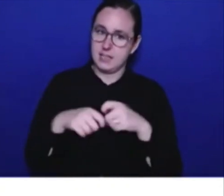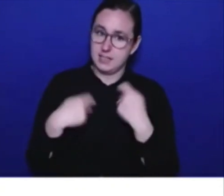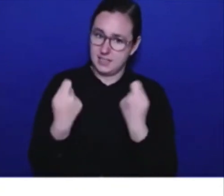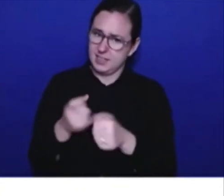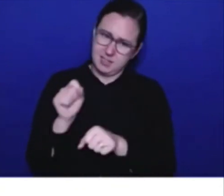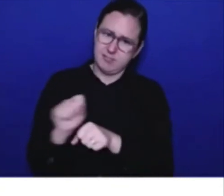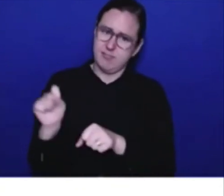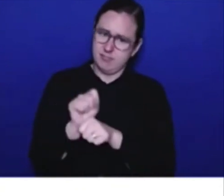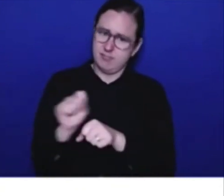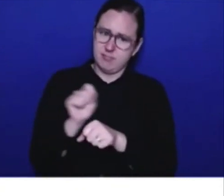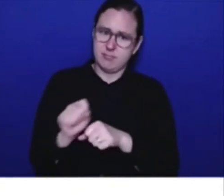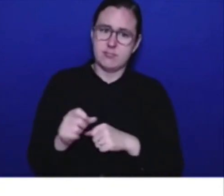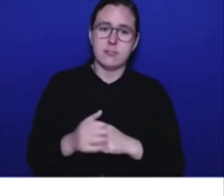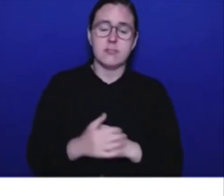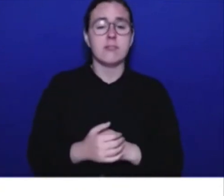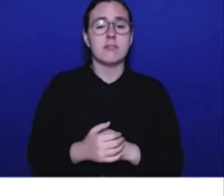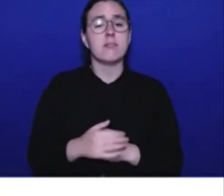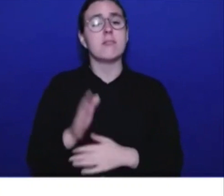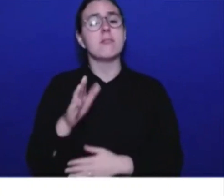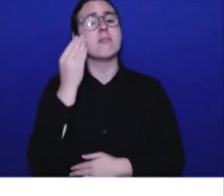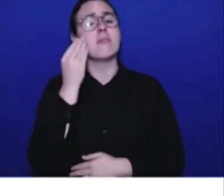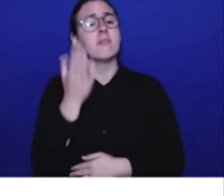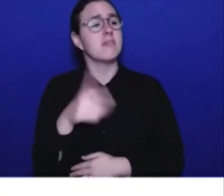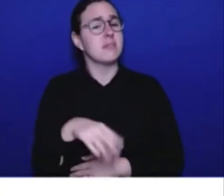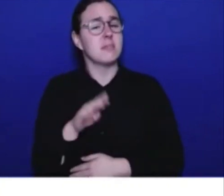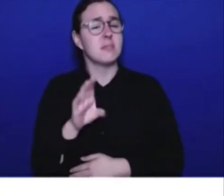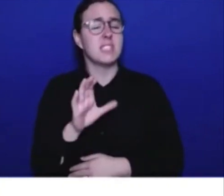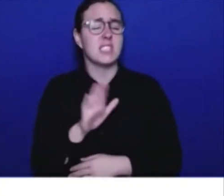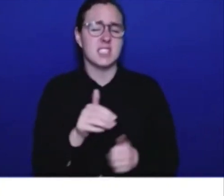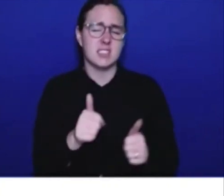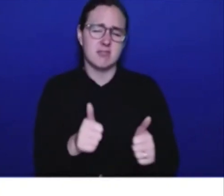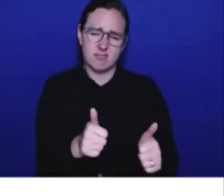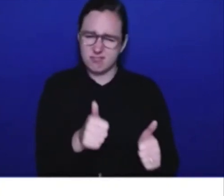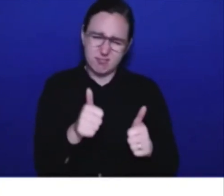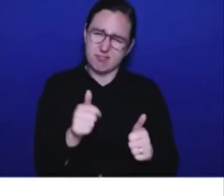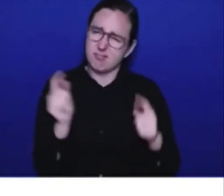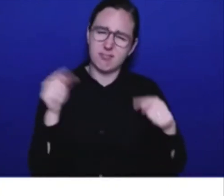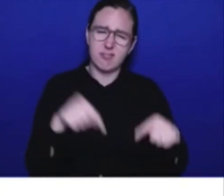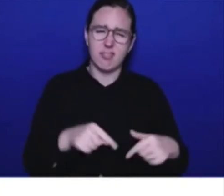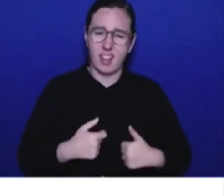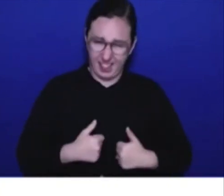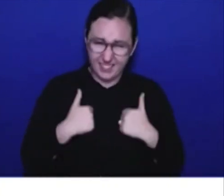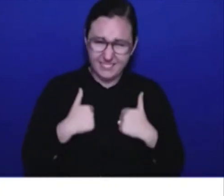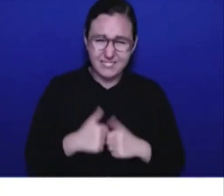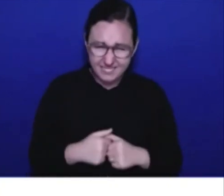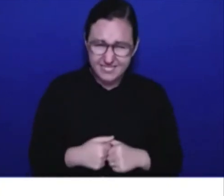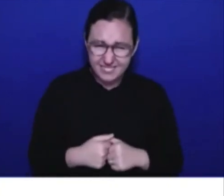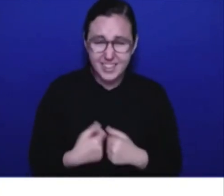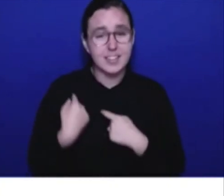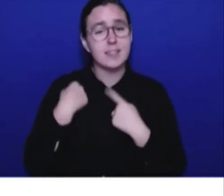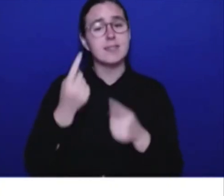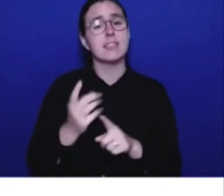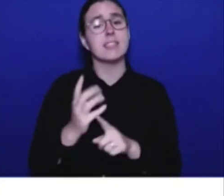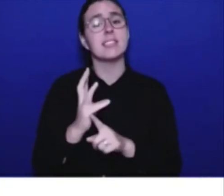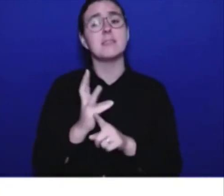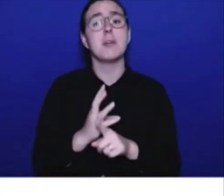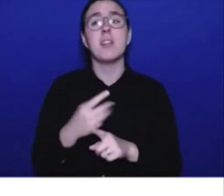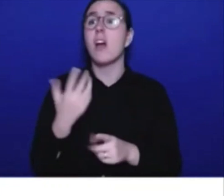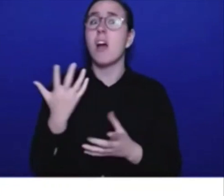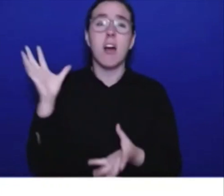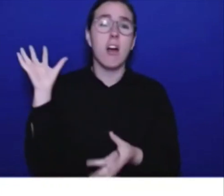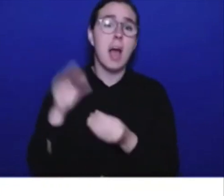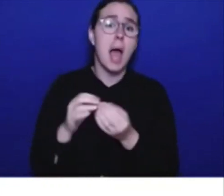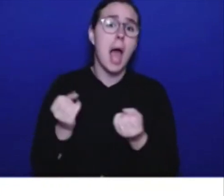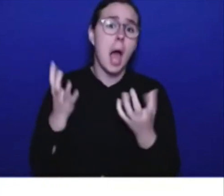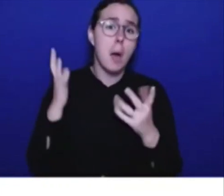to live. And as a result, in the first two quarters of this year, we welcome more than 70,000 people from all across Canada